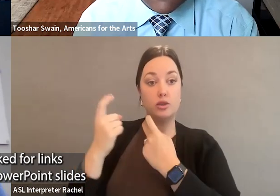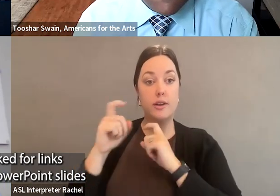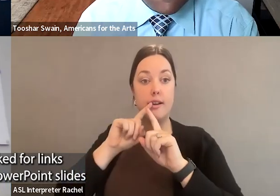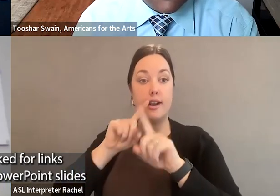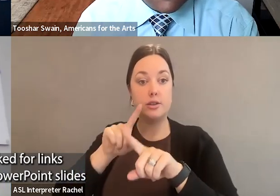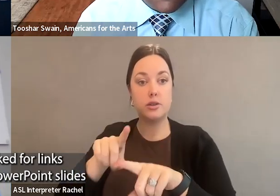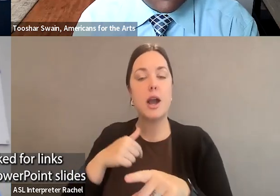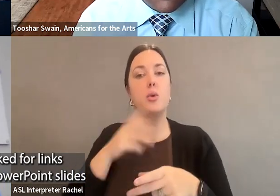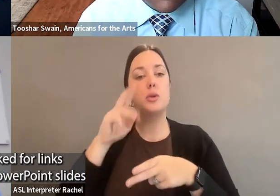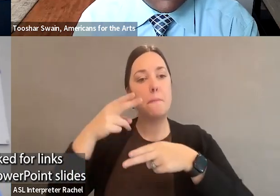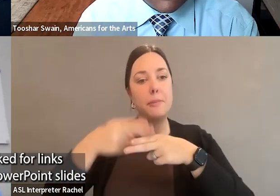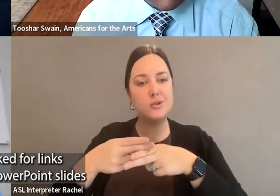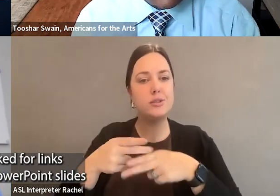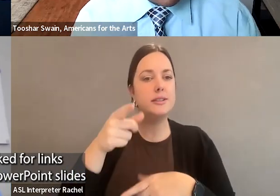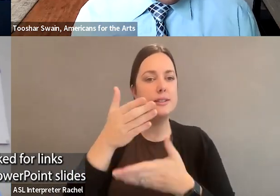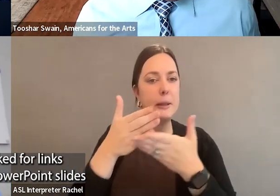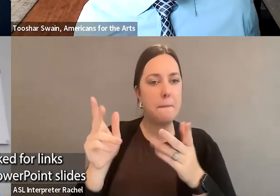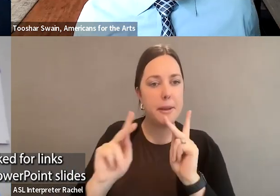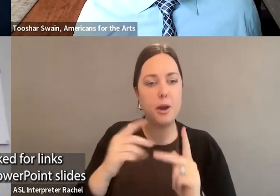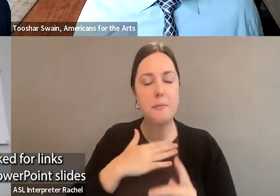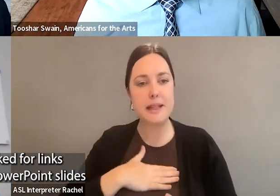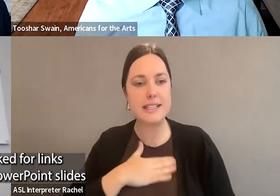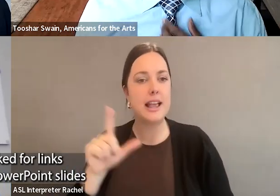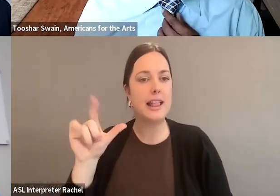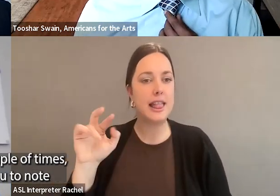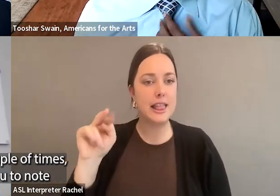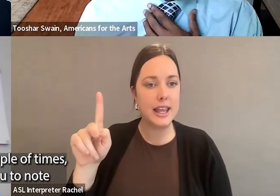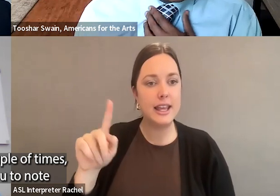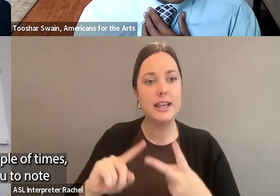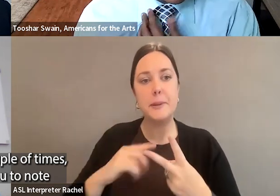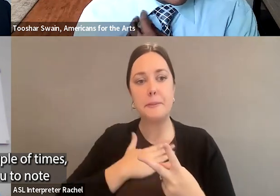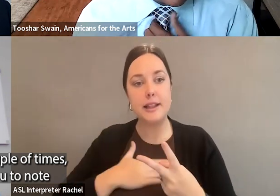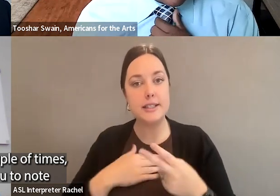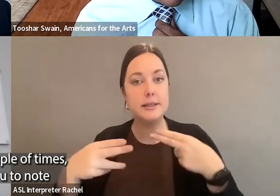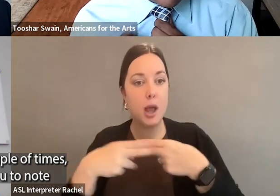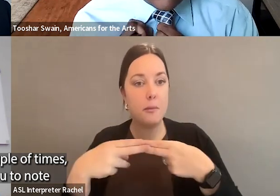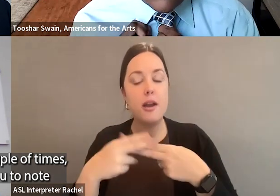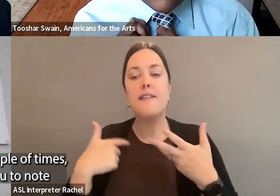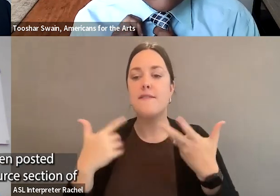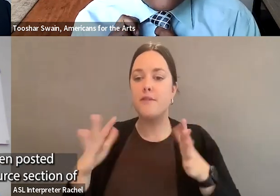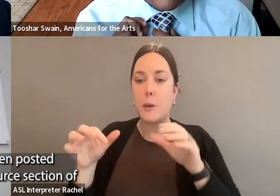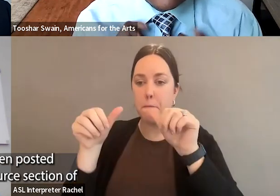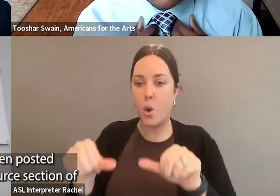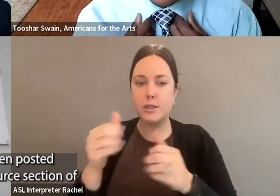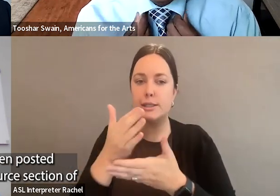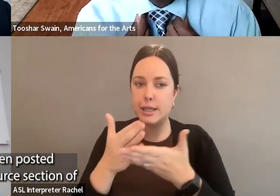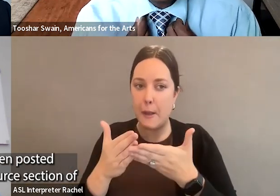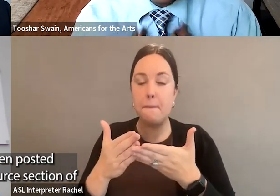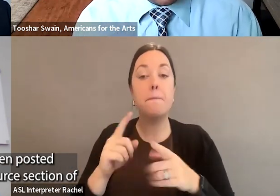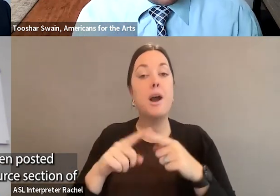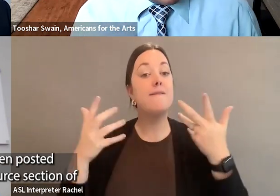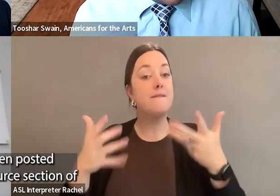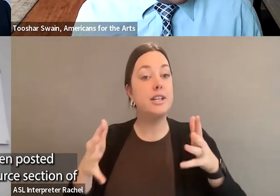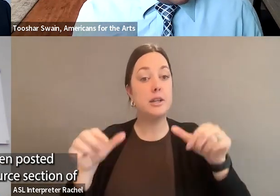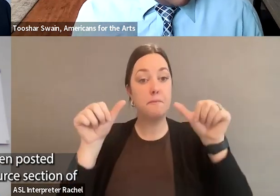People have asked for links and copies of the PowerPoint slides. We posted it a couple of times, but I want you to know it's already been posted